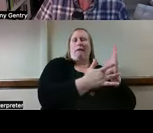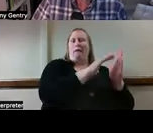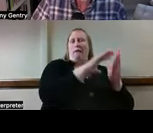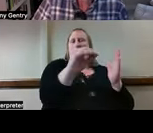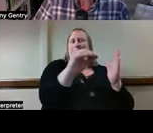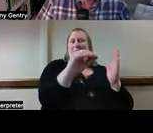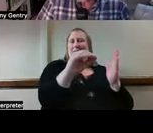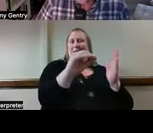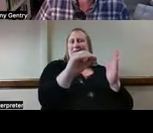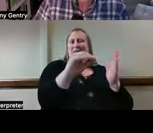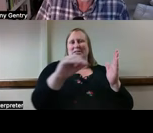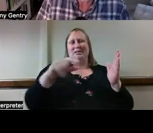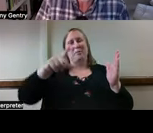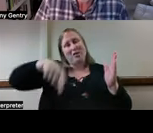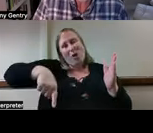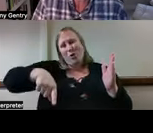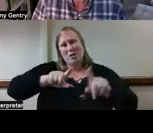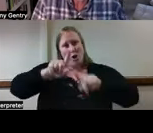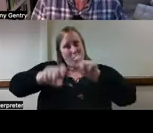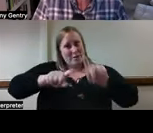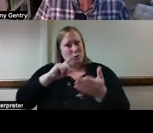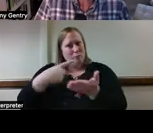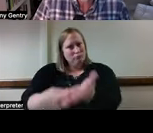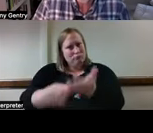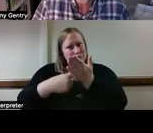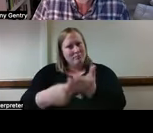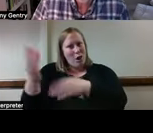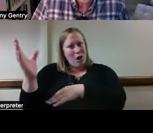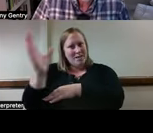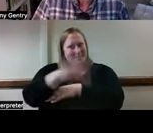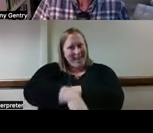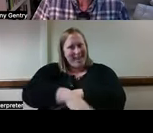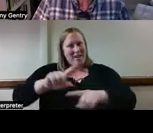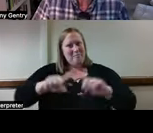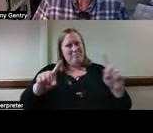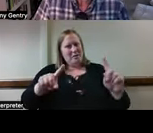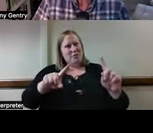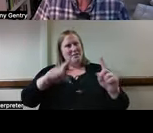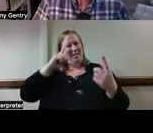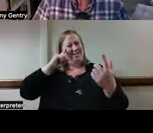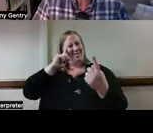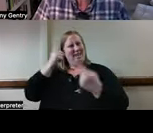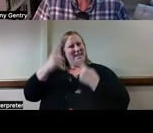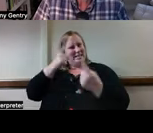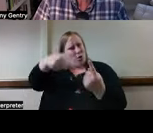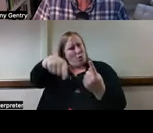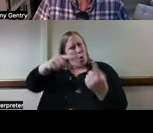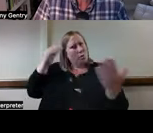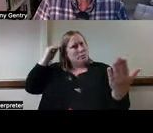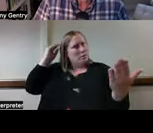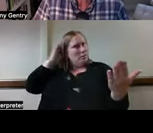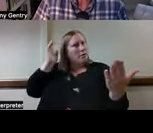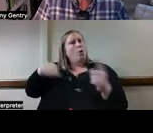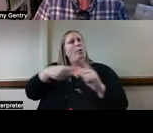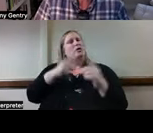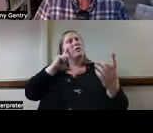all live questions that we could talk about all day, but what I want to think about today is just keep these things in mind when you're thinking about your